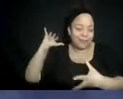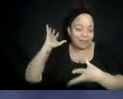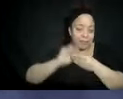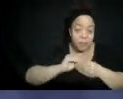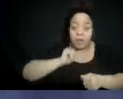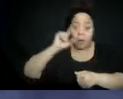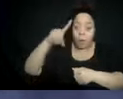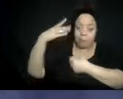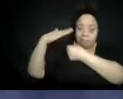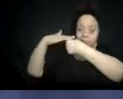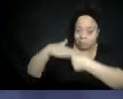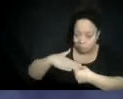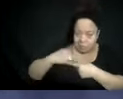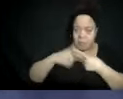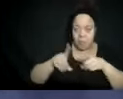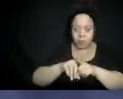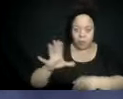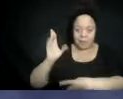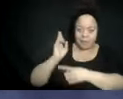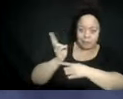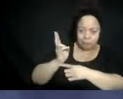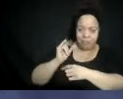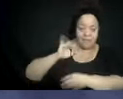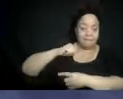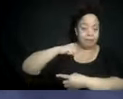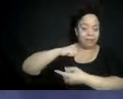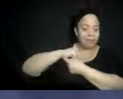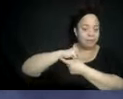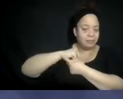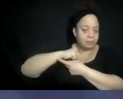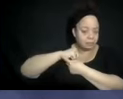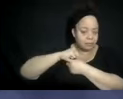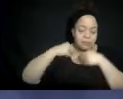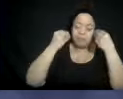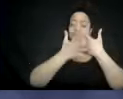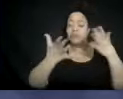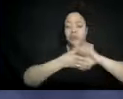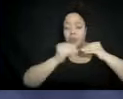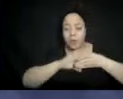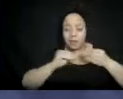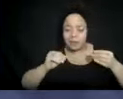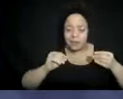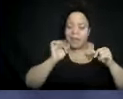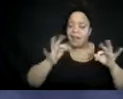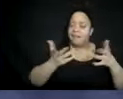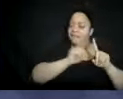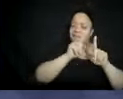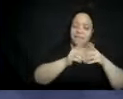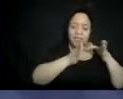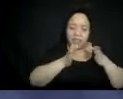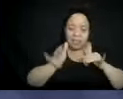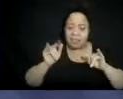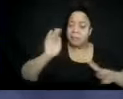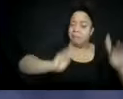And to tell a story of the ways that people who've been affected by particular issues have fought